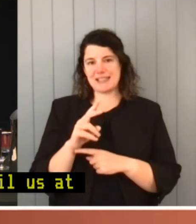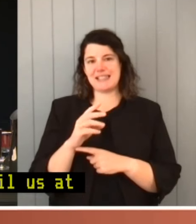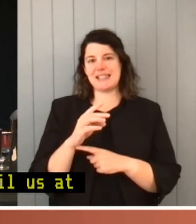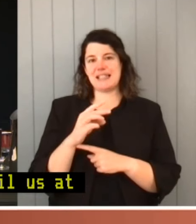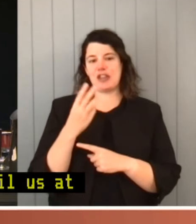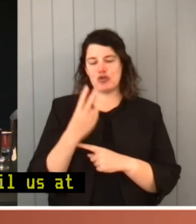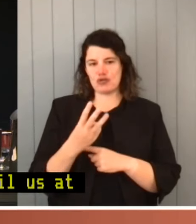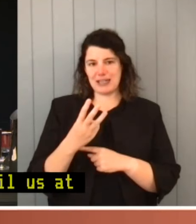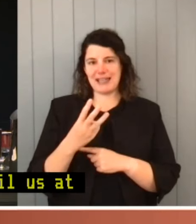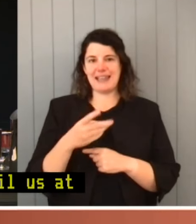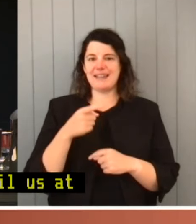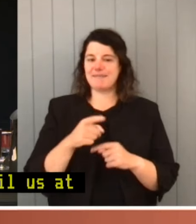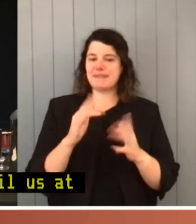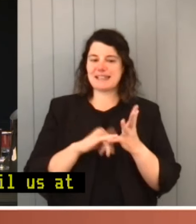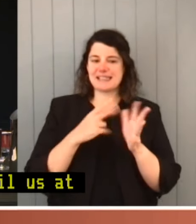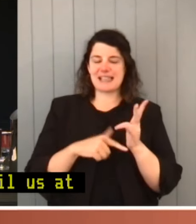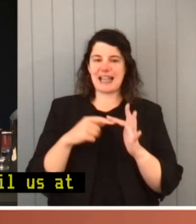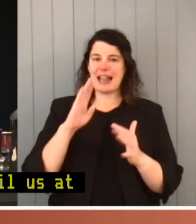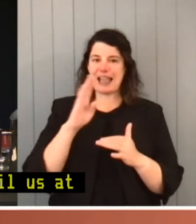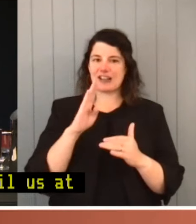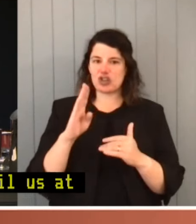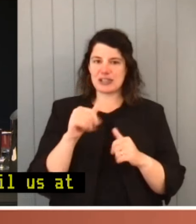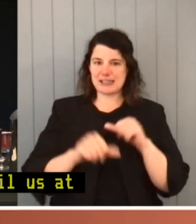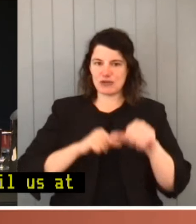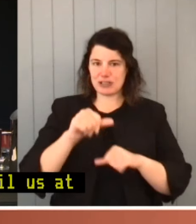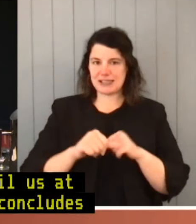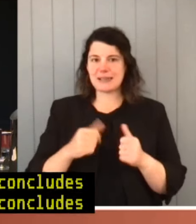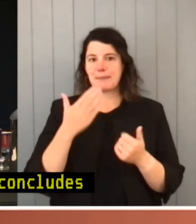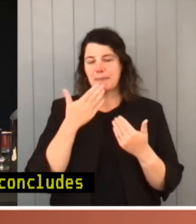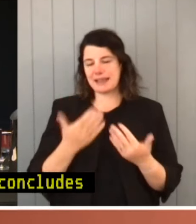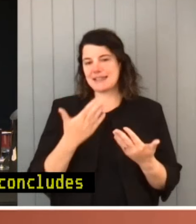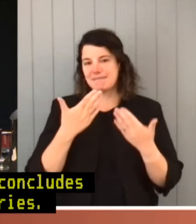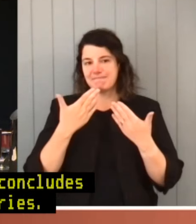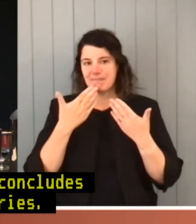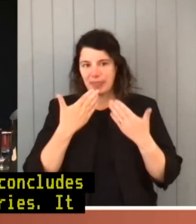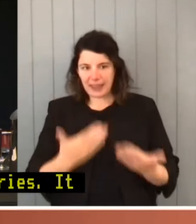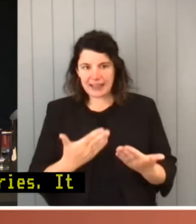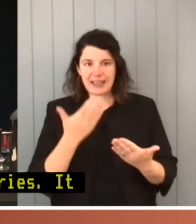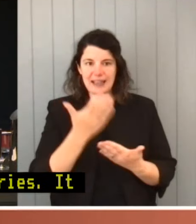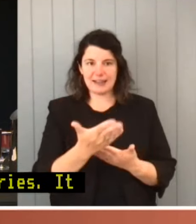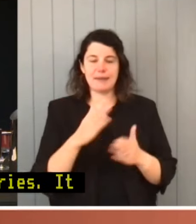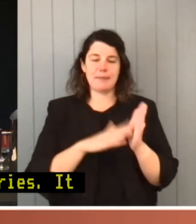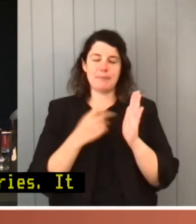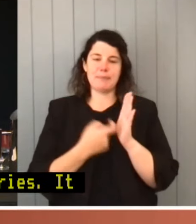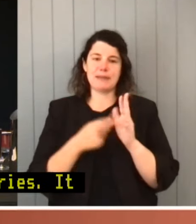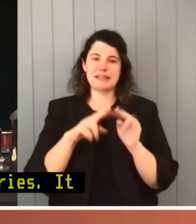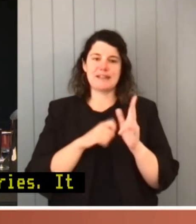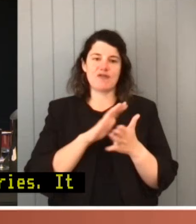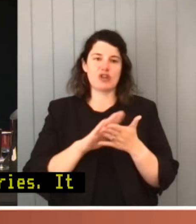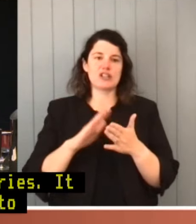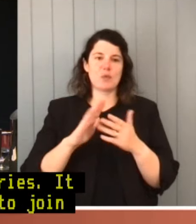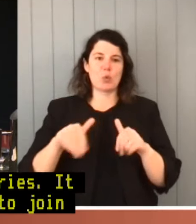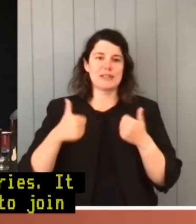remains for me to ask you to join me in again thanking Mr. French for delivering today's